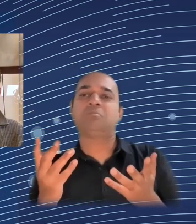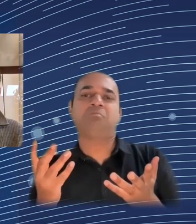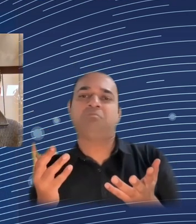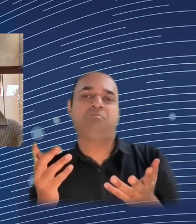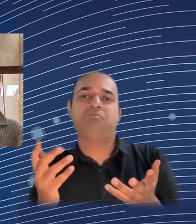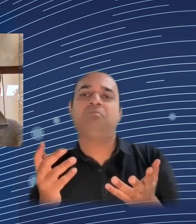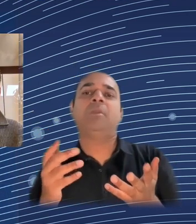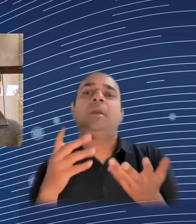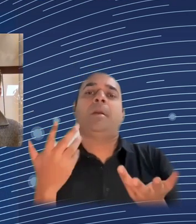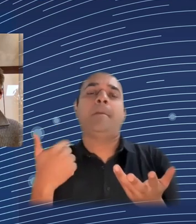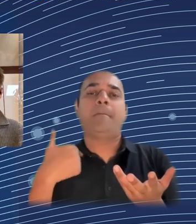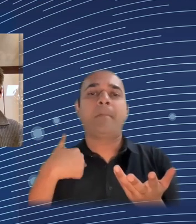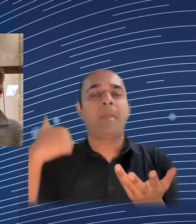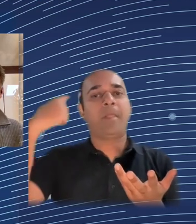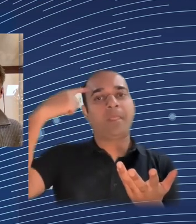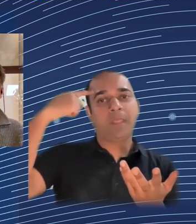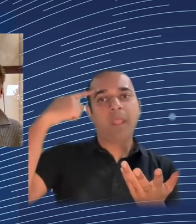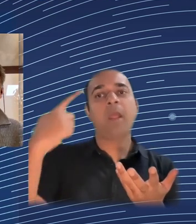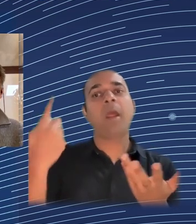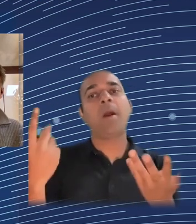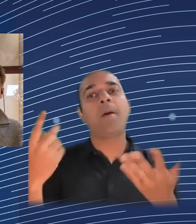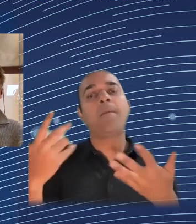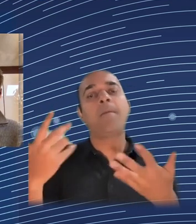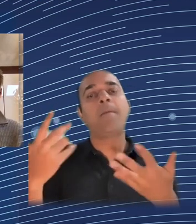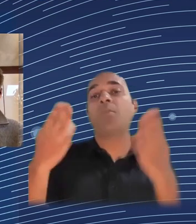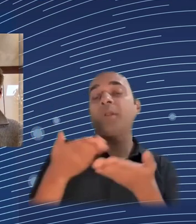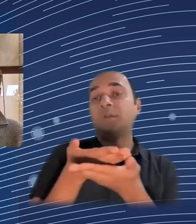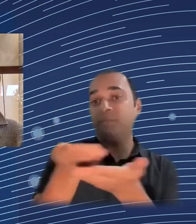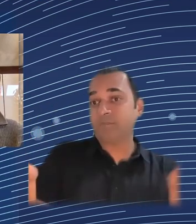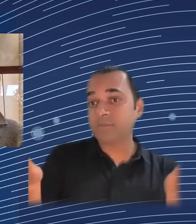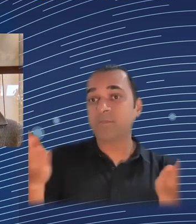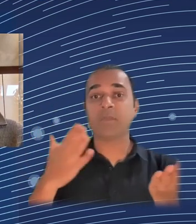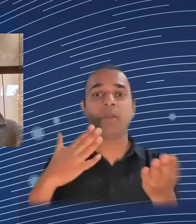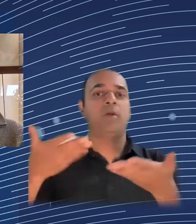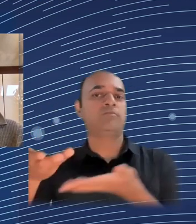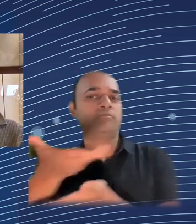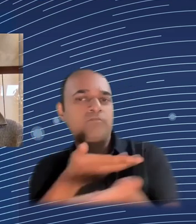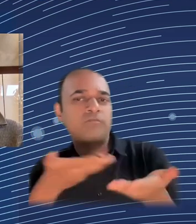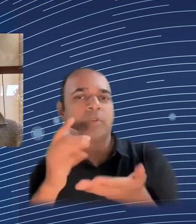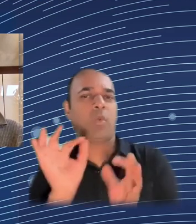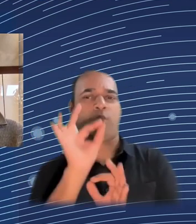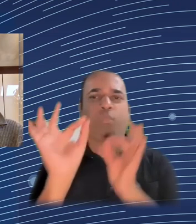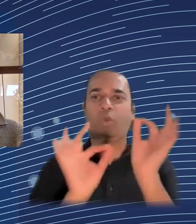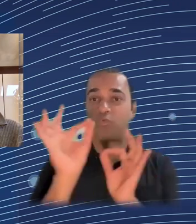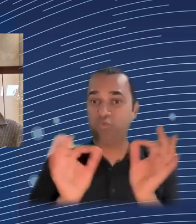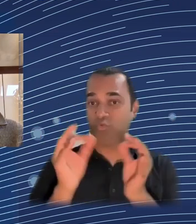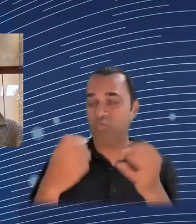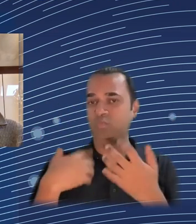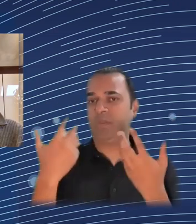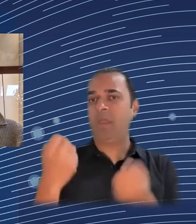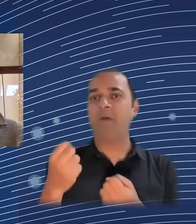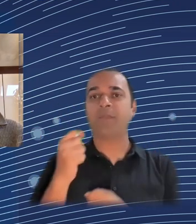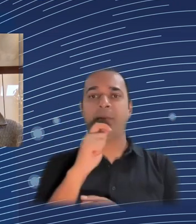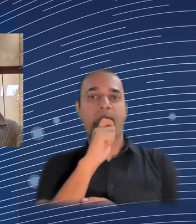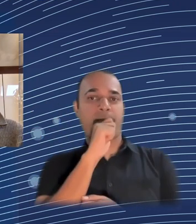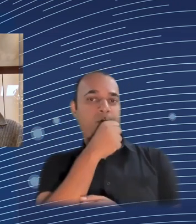yourself. And I encourage both speakers and those who asked the question to try and keep their comments short for more interaction. Sure. Hi.